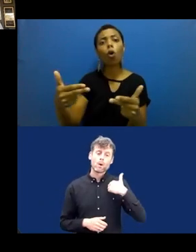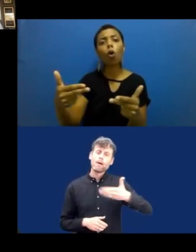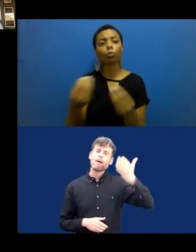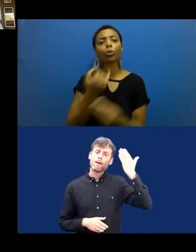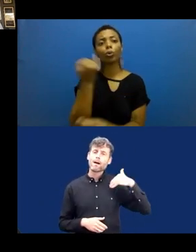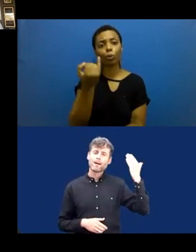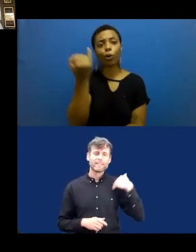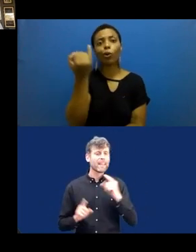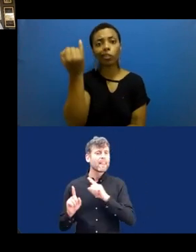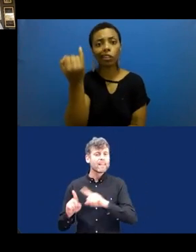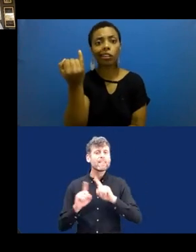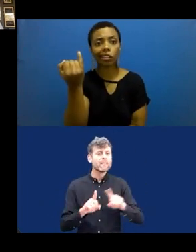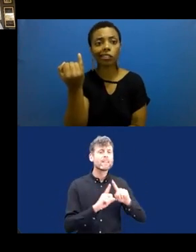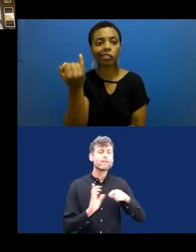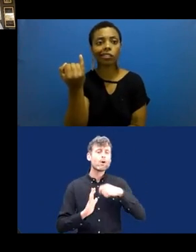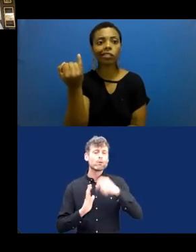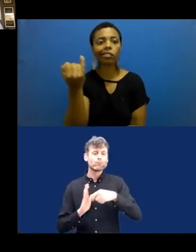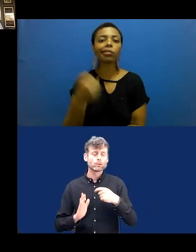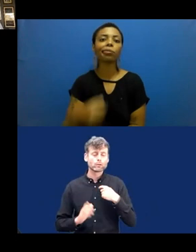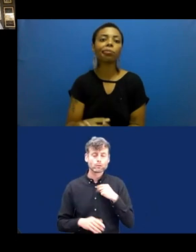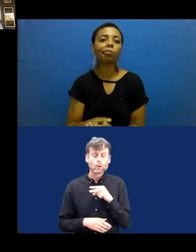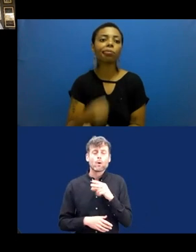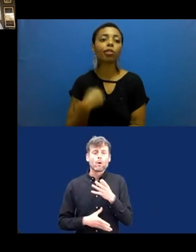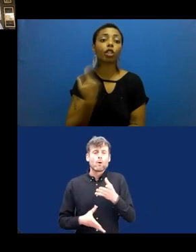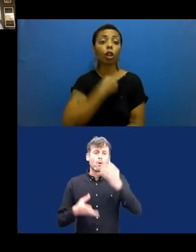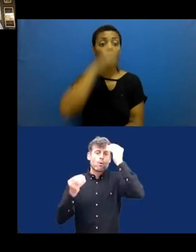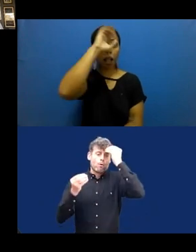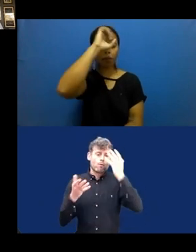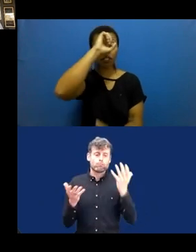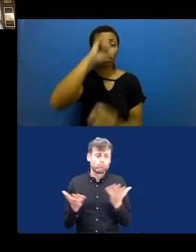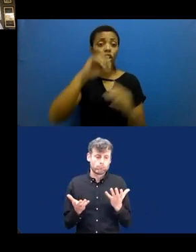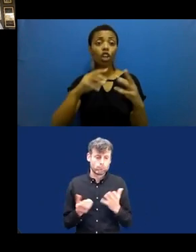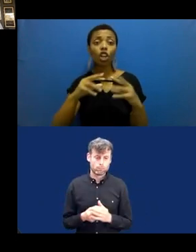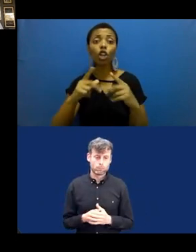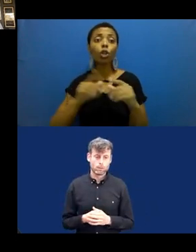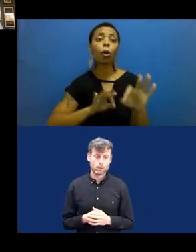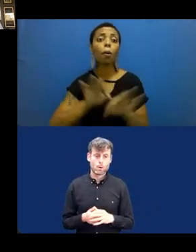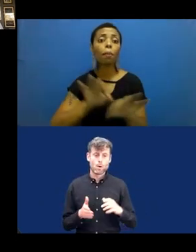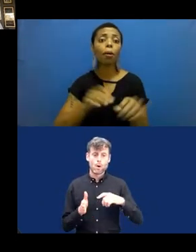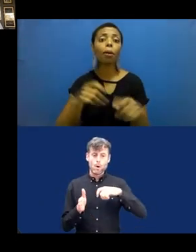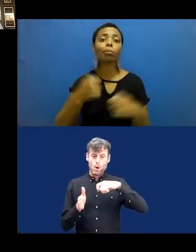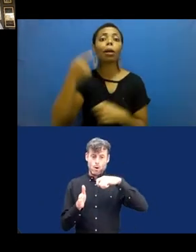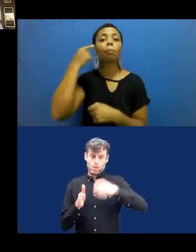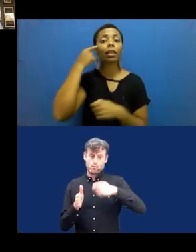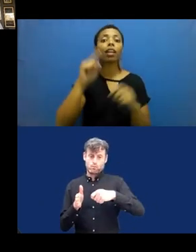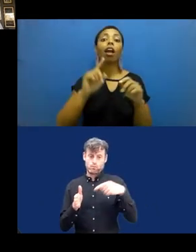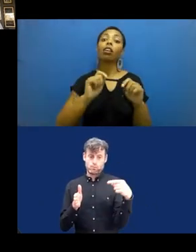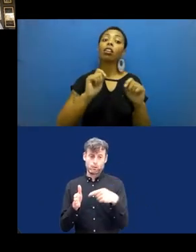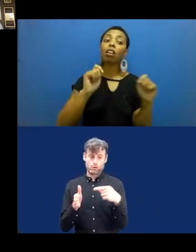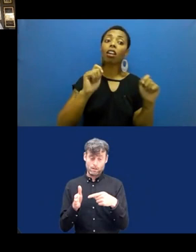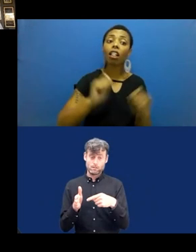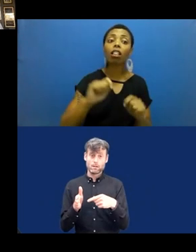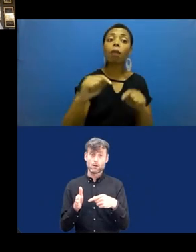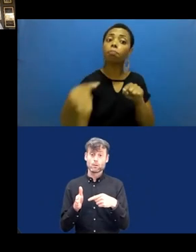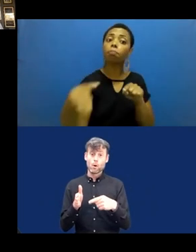We learned that any project that we consider must have a good chance to lead to a real product soon